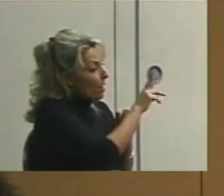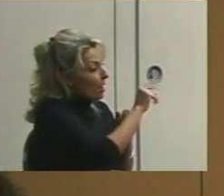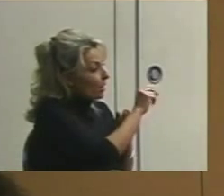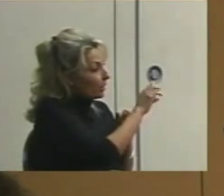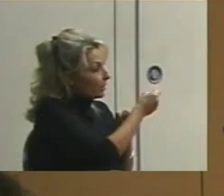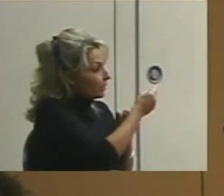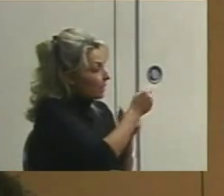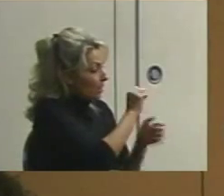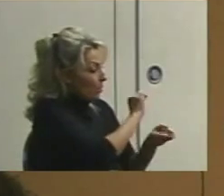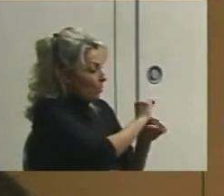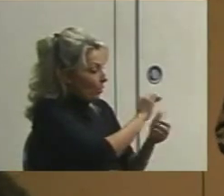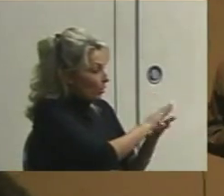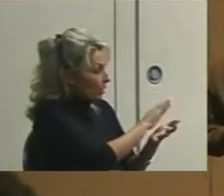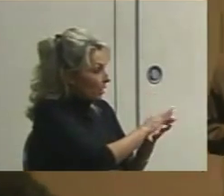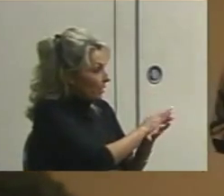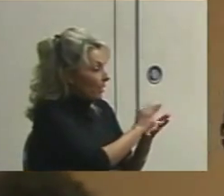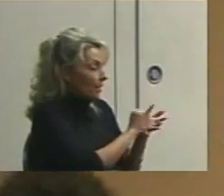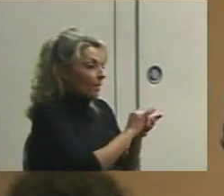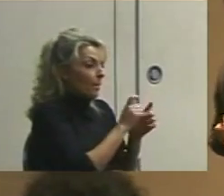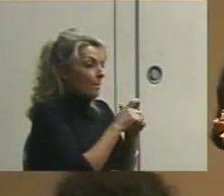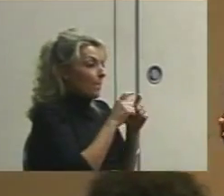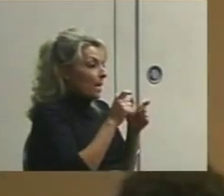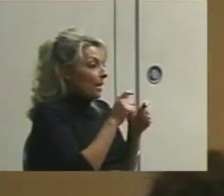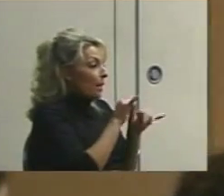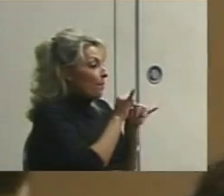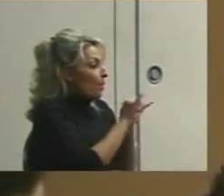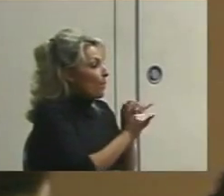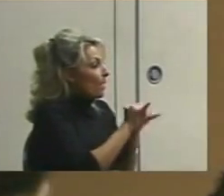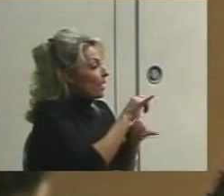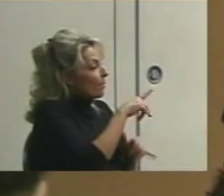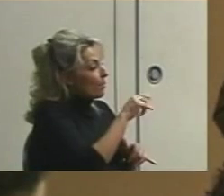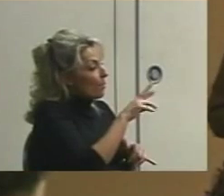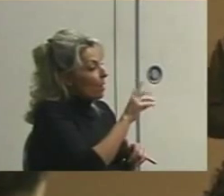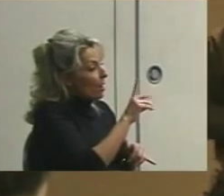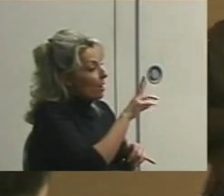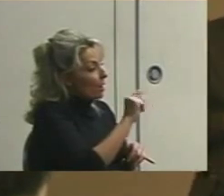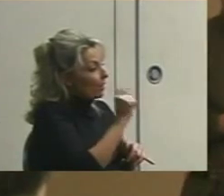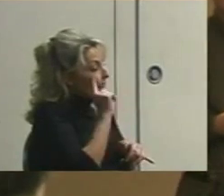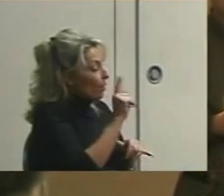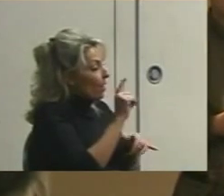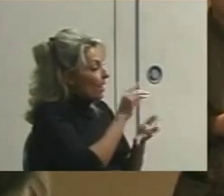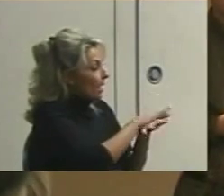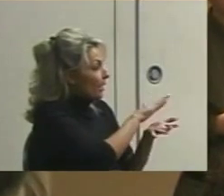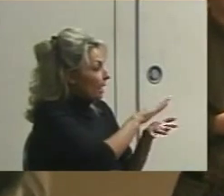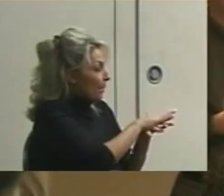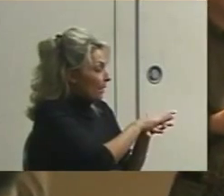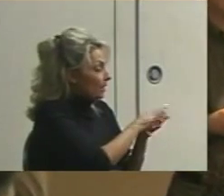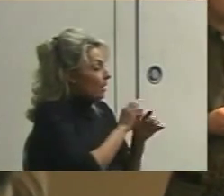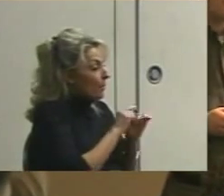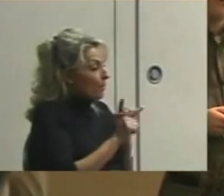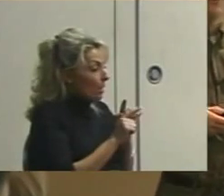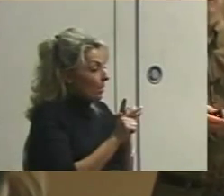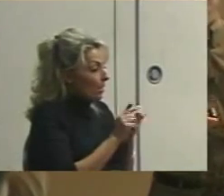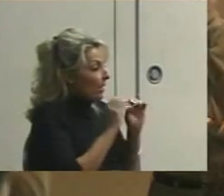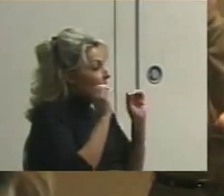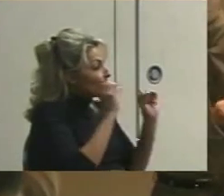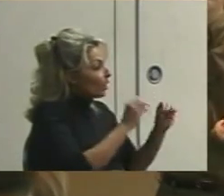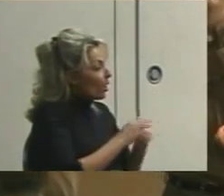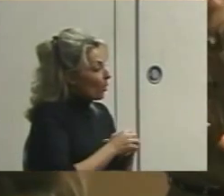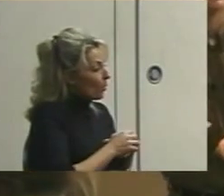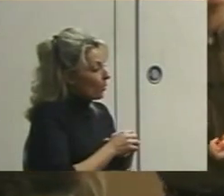Worksheets. That's our big permanent product for academics. Unfortunately, there are no,